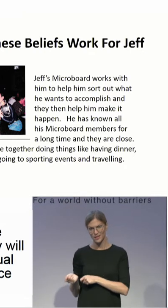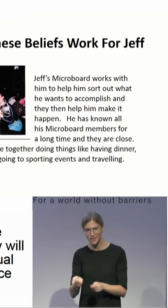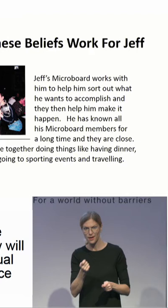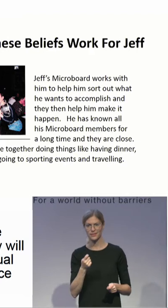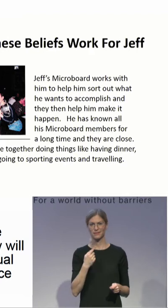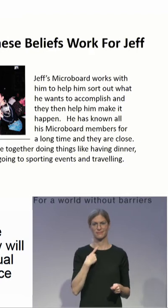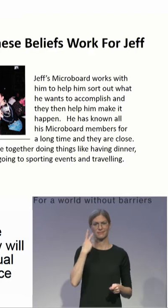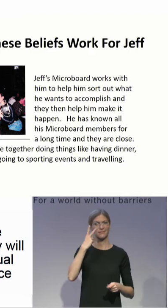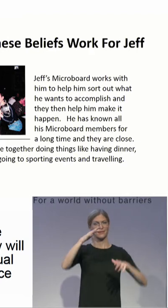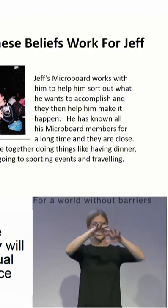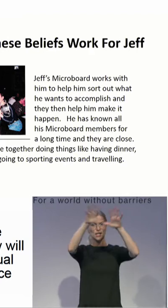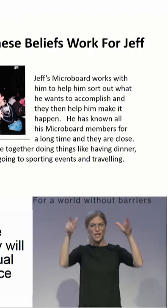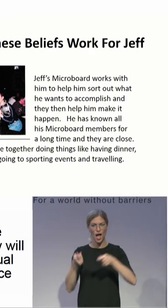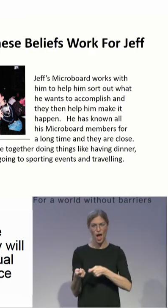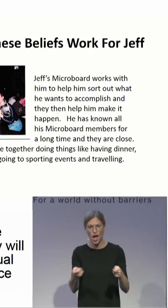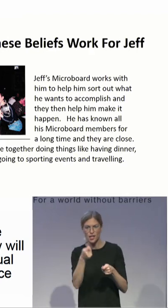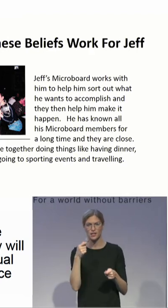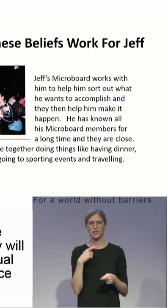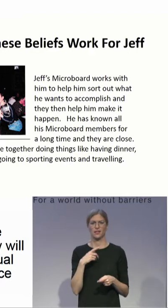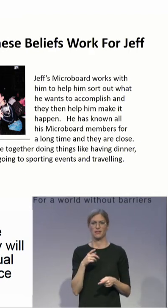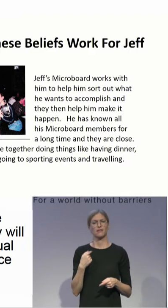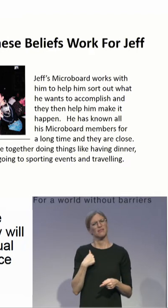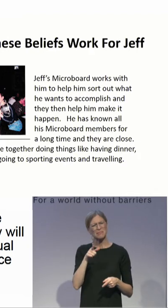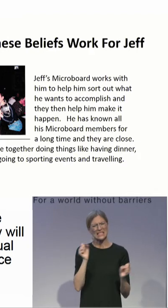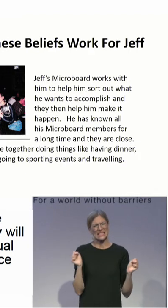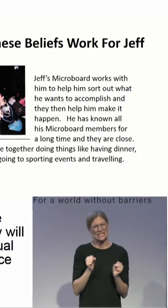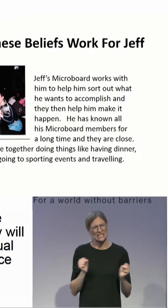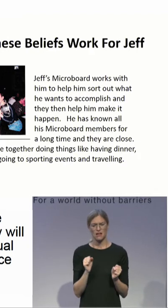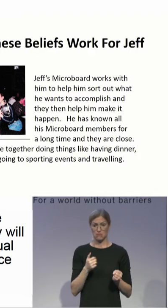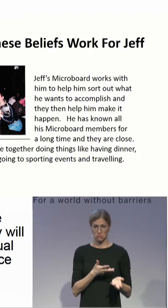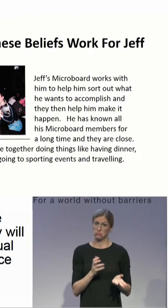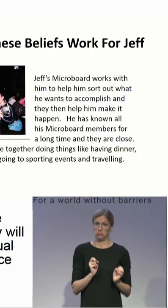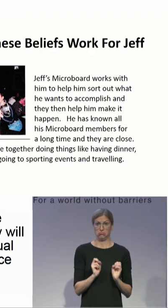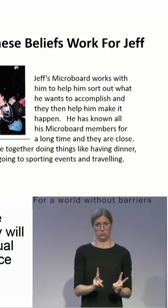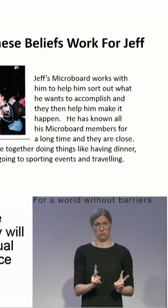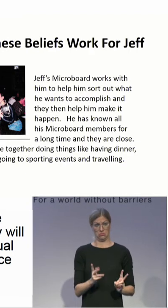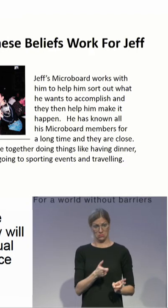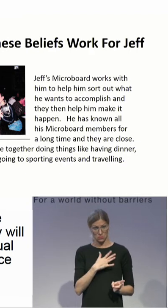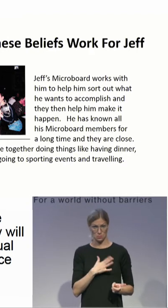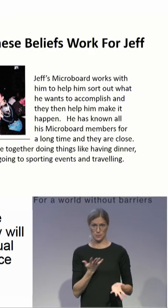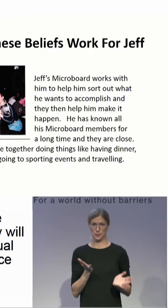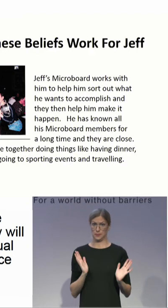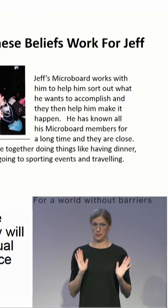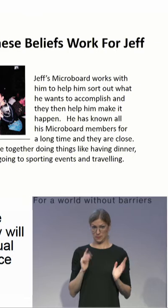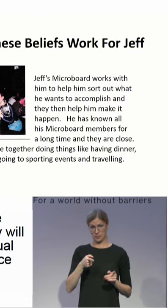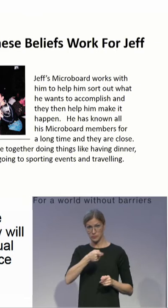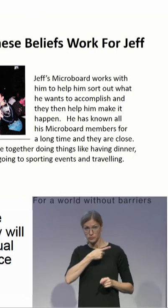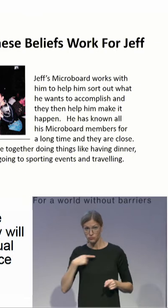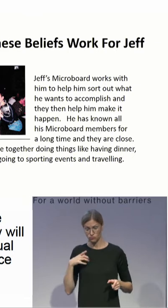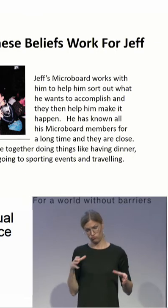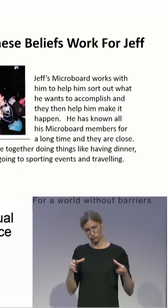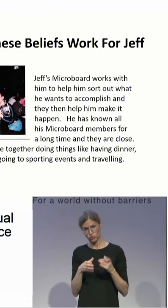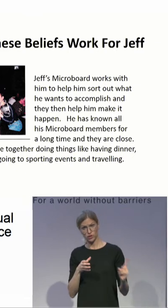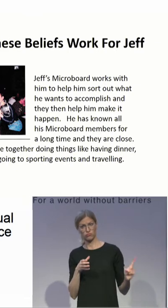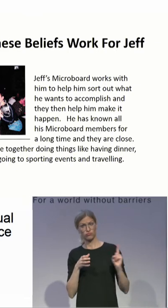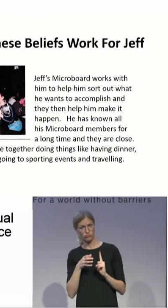ungodly cold in the middle of winter. And he wanted to go. And so those are Jeff with members of his board. And they went to the hockey tournament